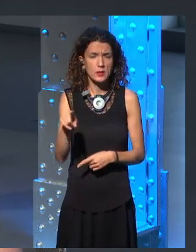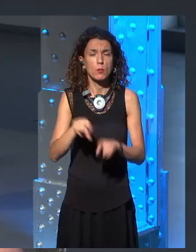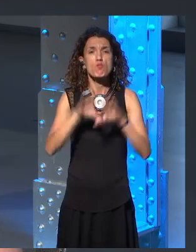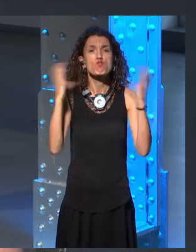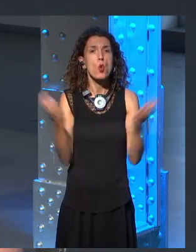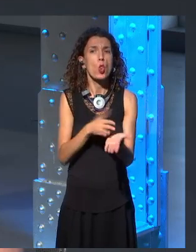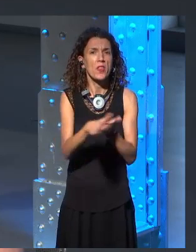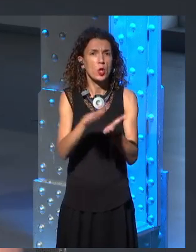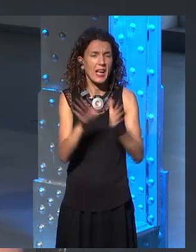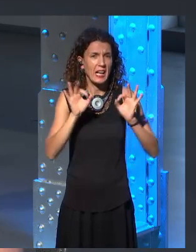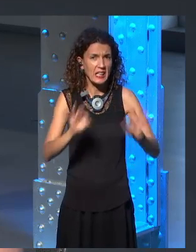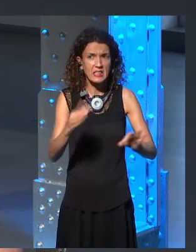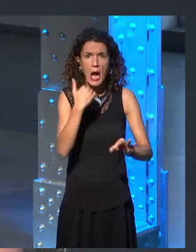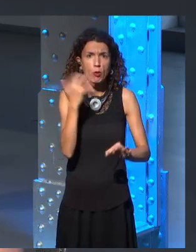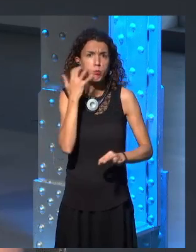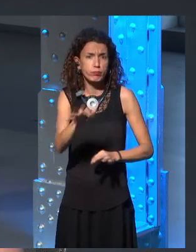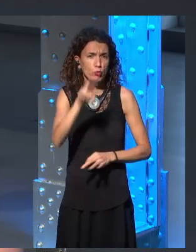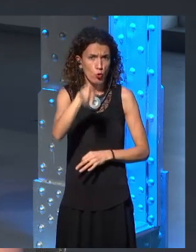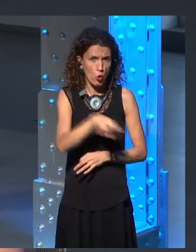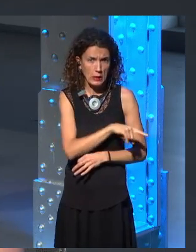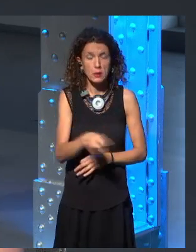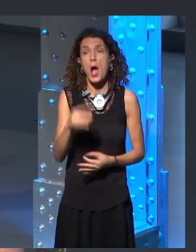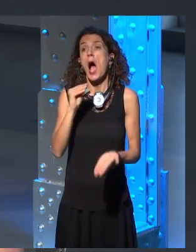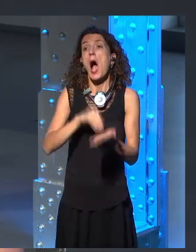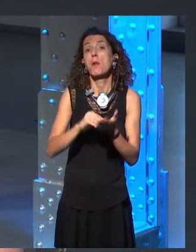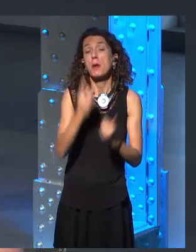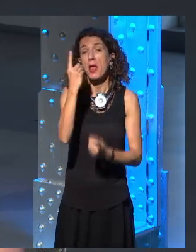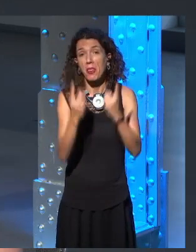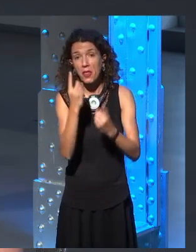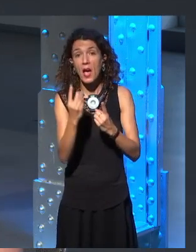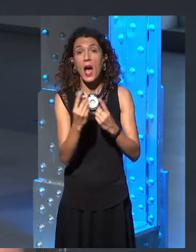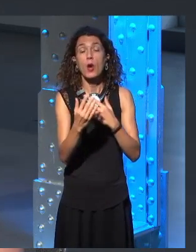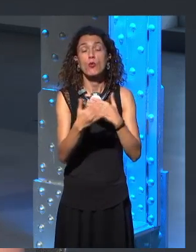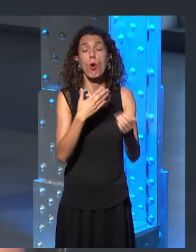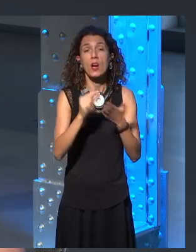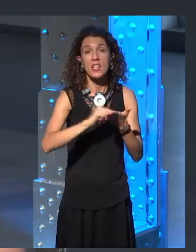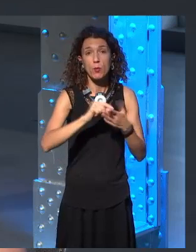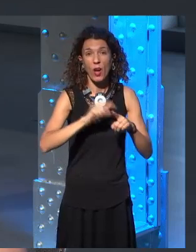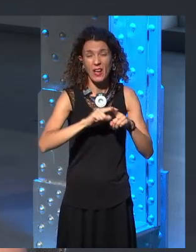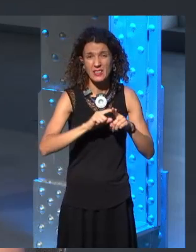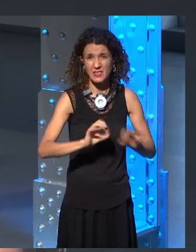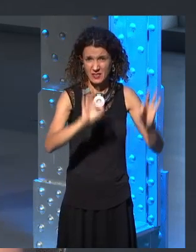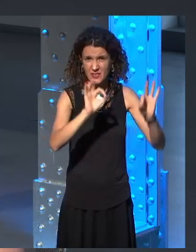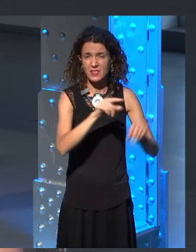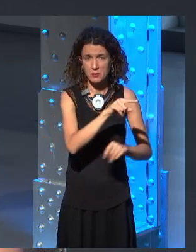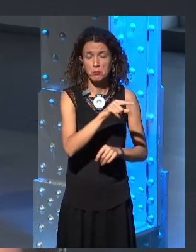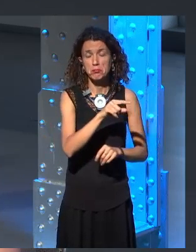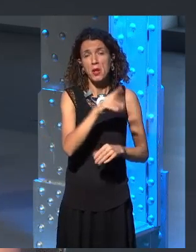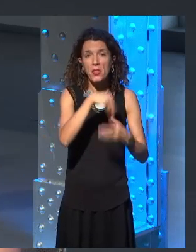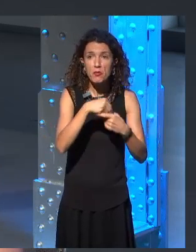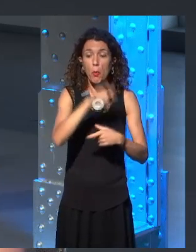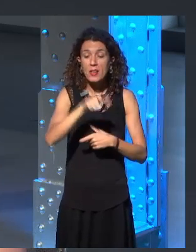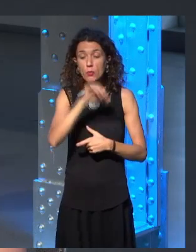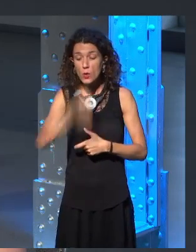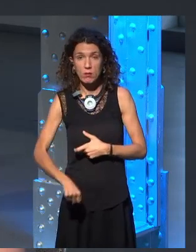within sort of genre works that fans become sort of unofficial or official